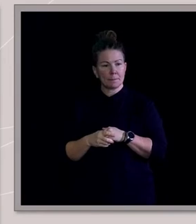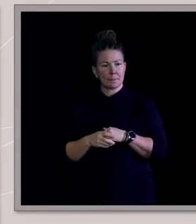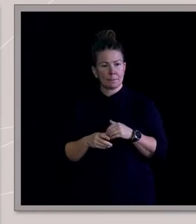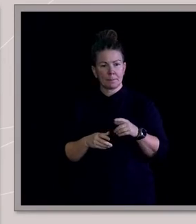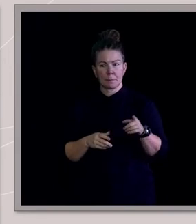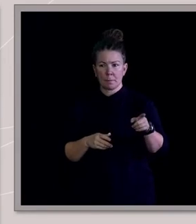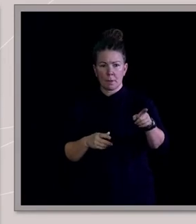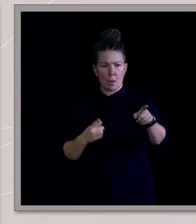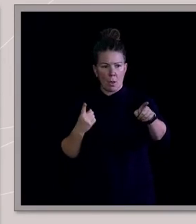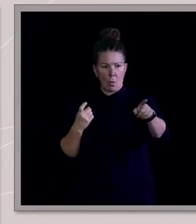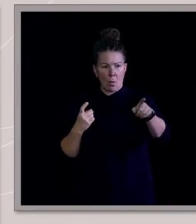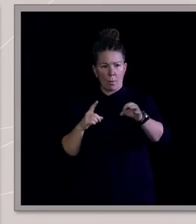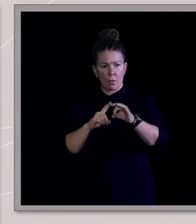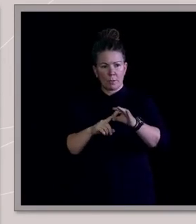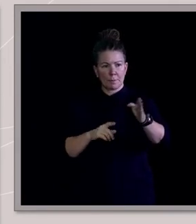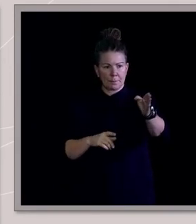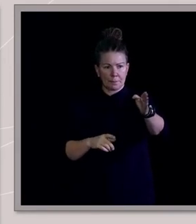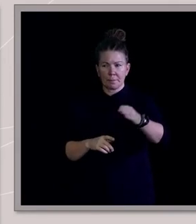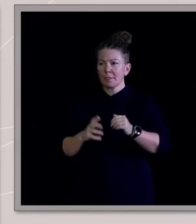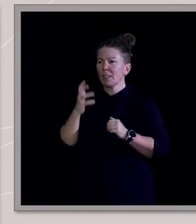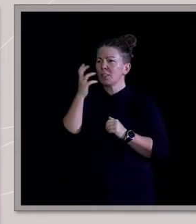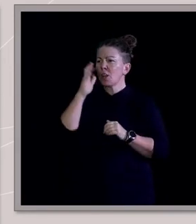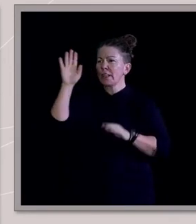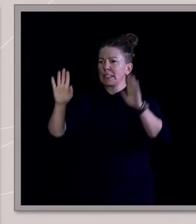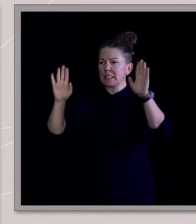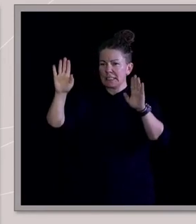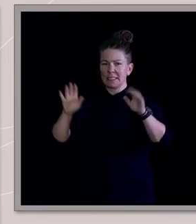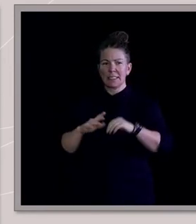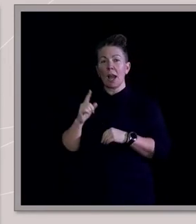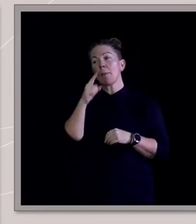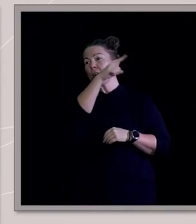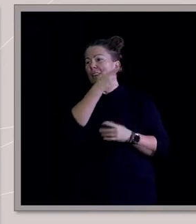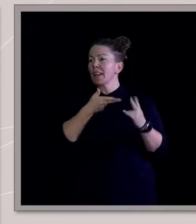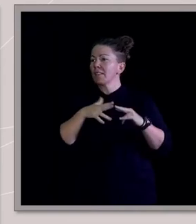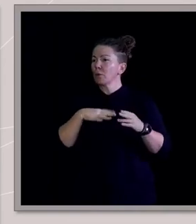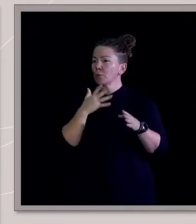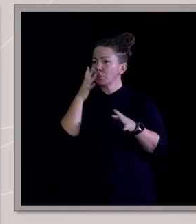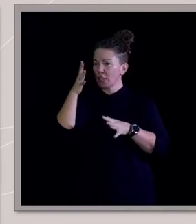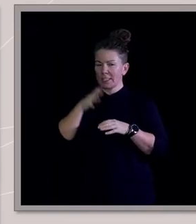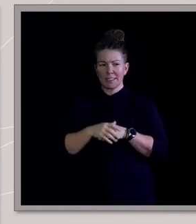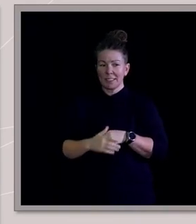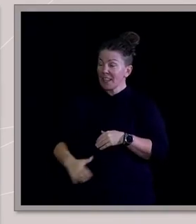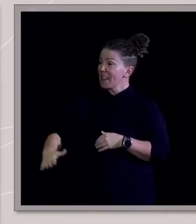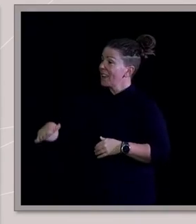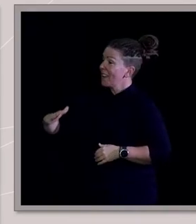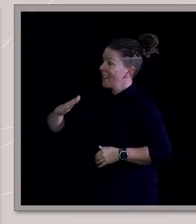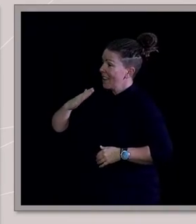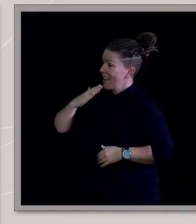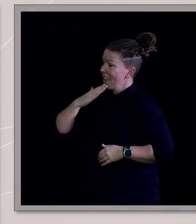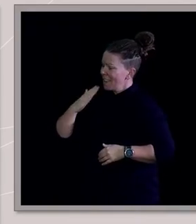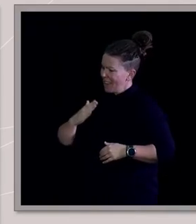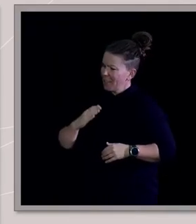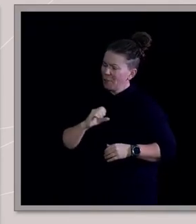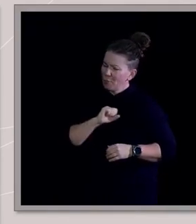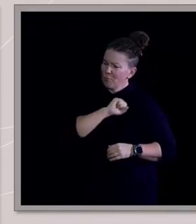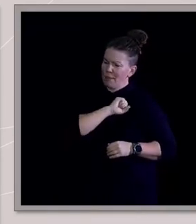Yeah, I think we've... Last one. I'm sorry to everyone else, but I'll be up there if you need to chat. Thank you so much for having the courage to share